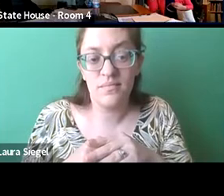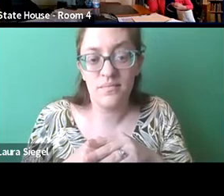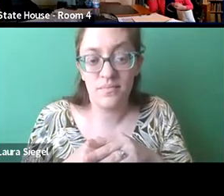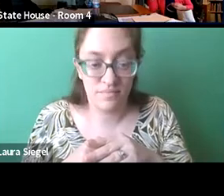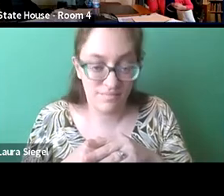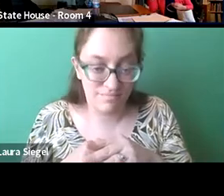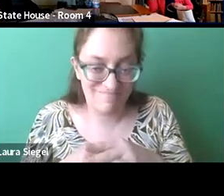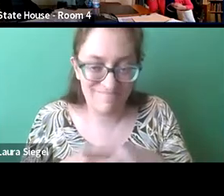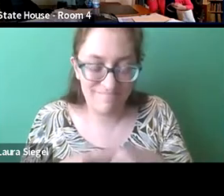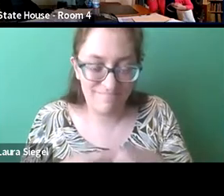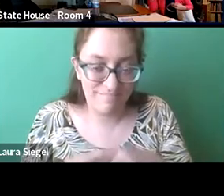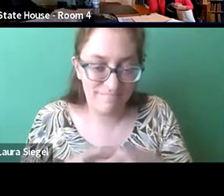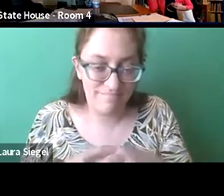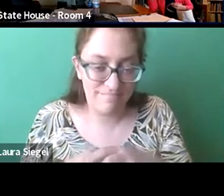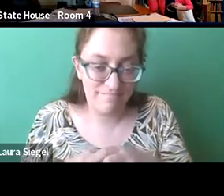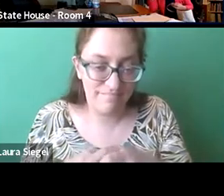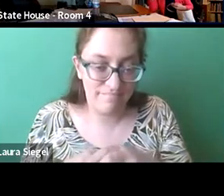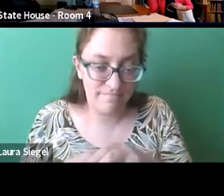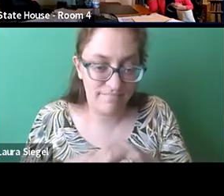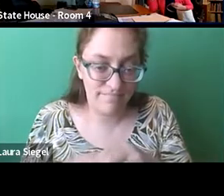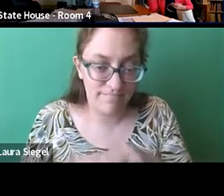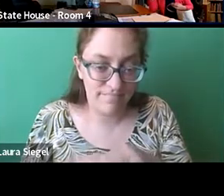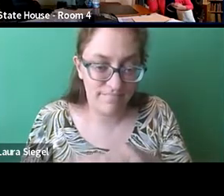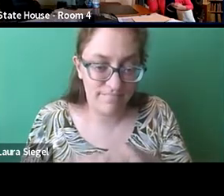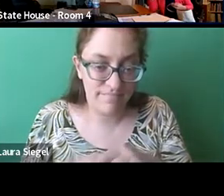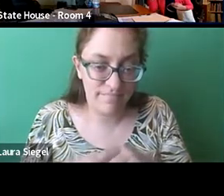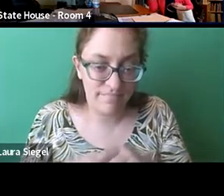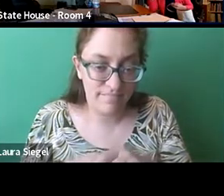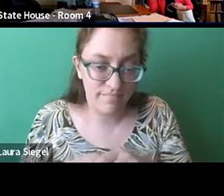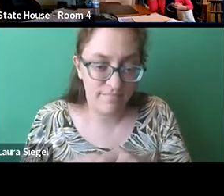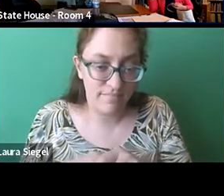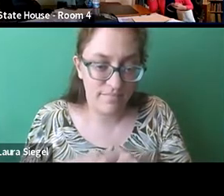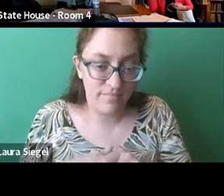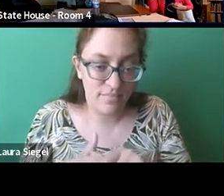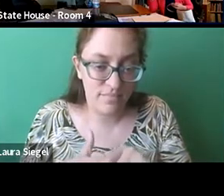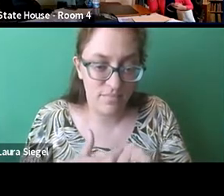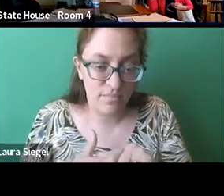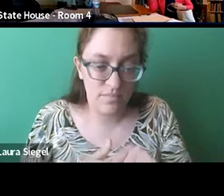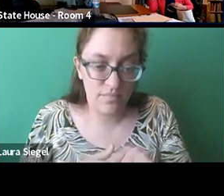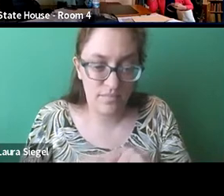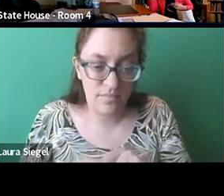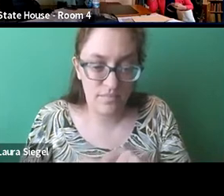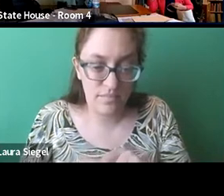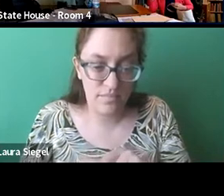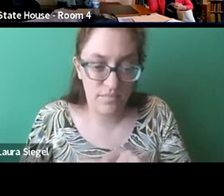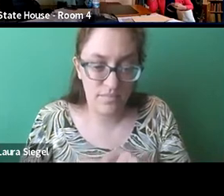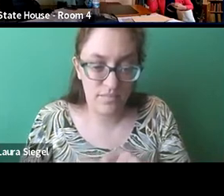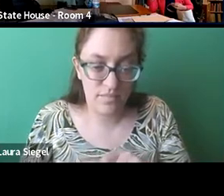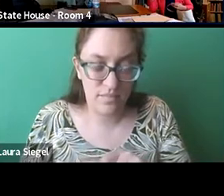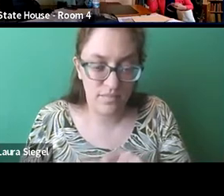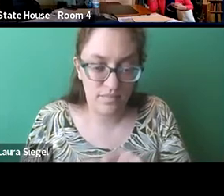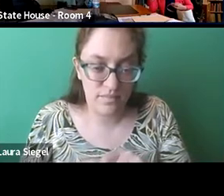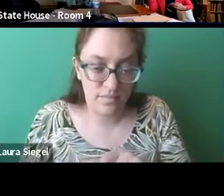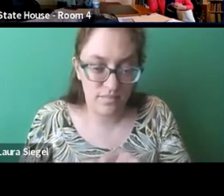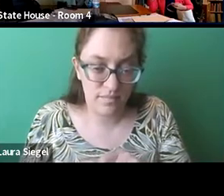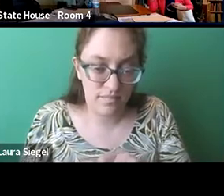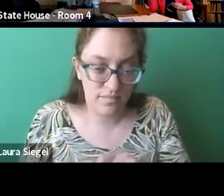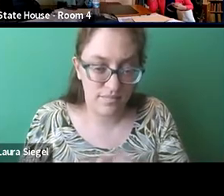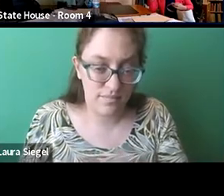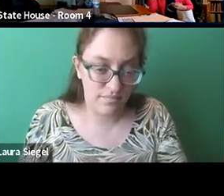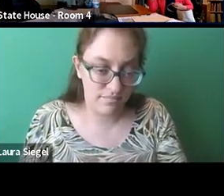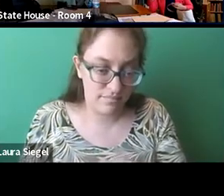how to ex how to provide accessibility for low vision or, or people with limited sight.